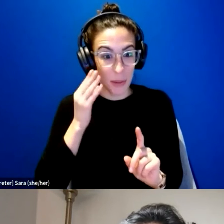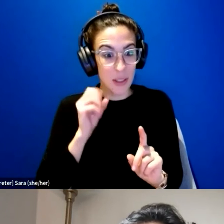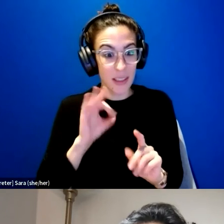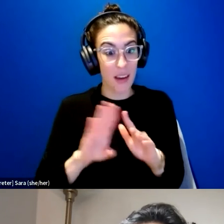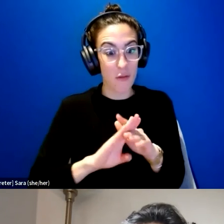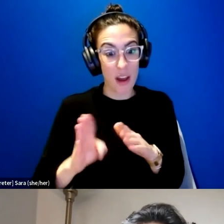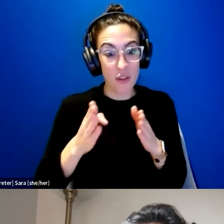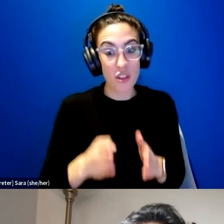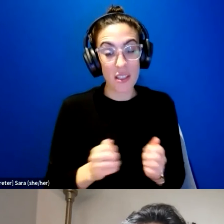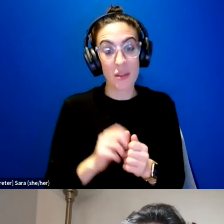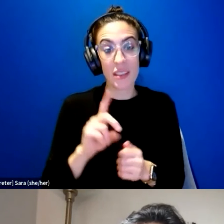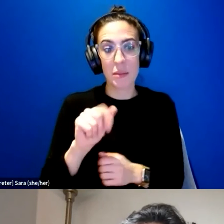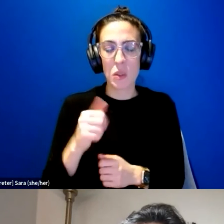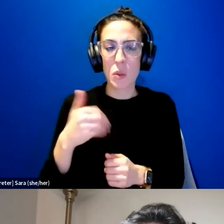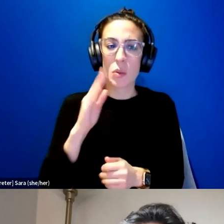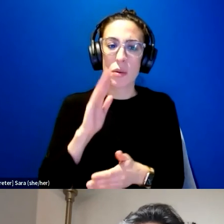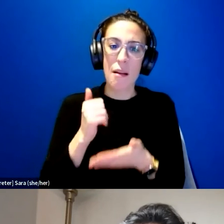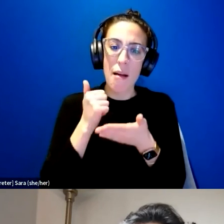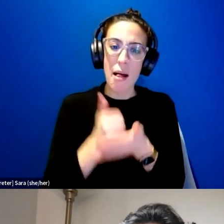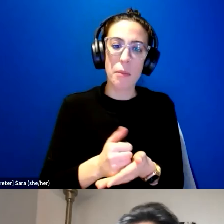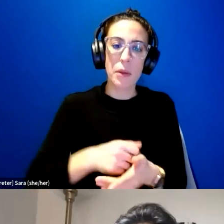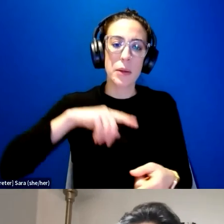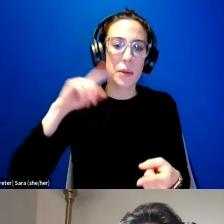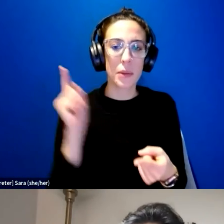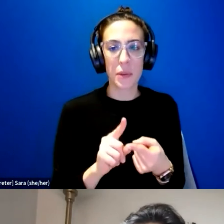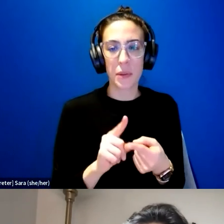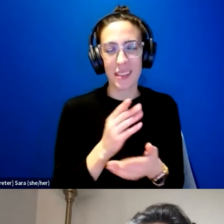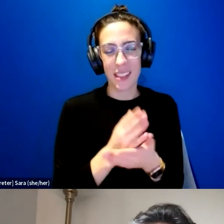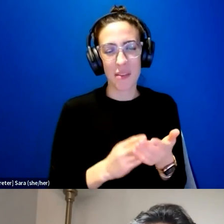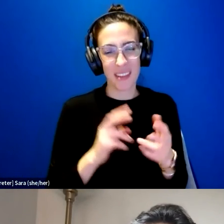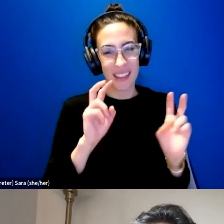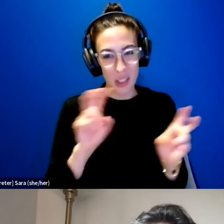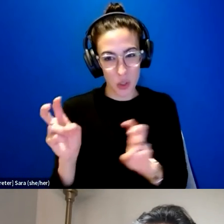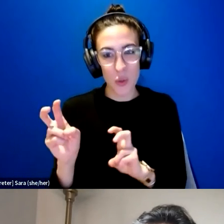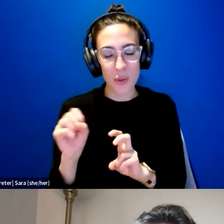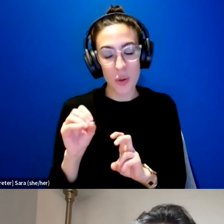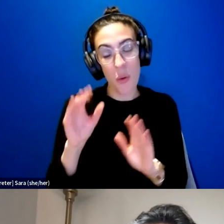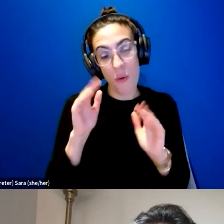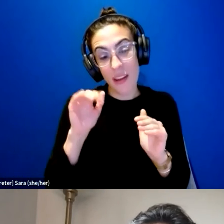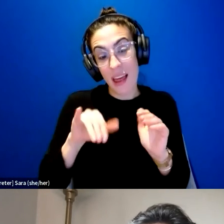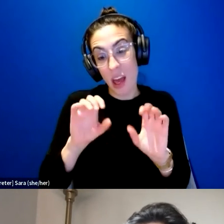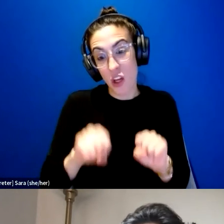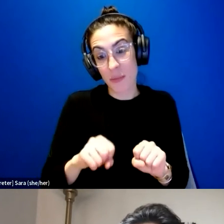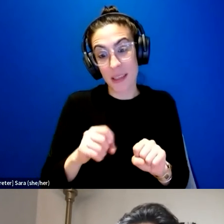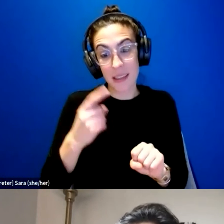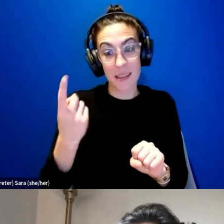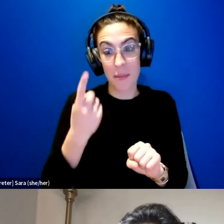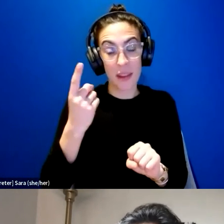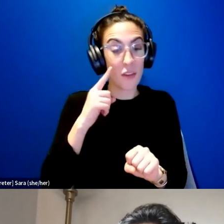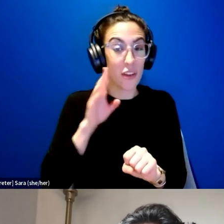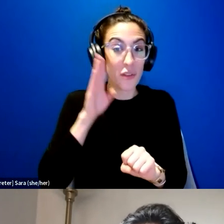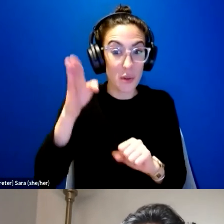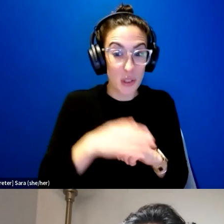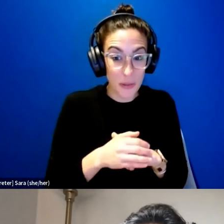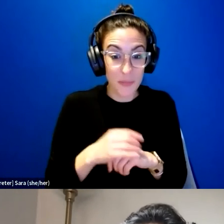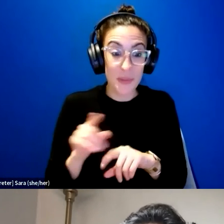disabilities would really help mitigate some of the issues. So hopefully that could be a direction in the future. I also want to thank the